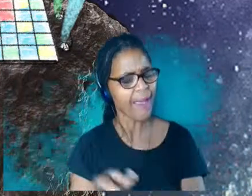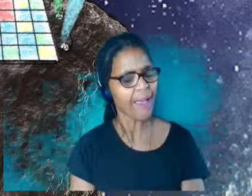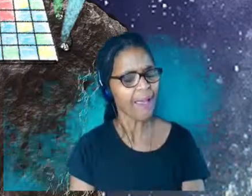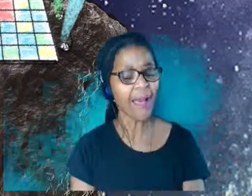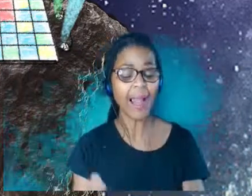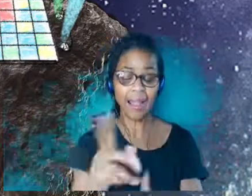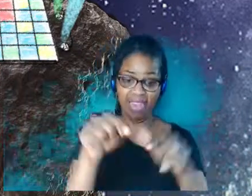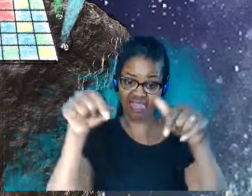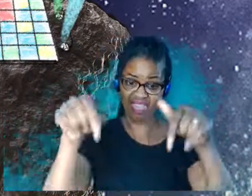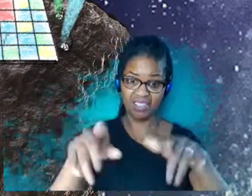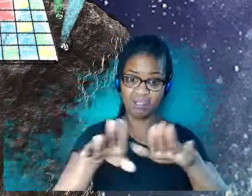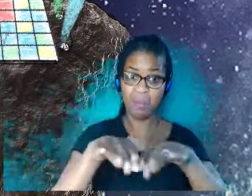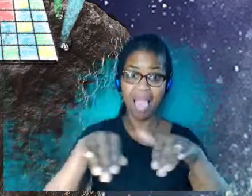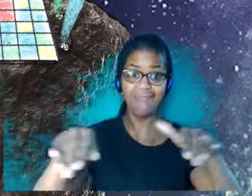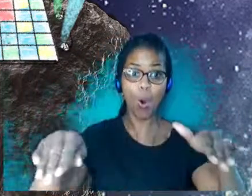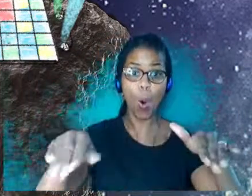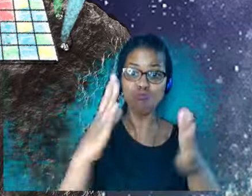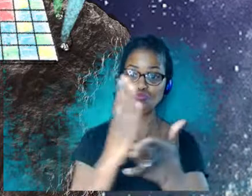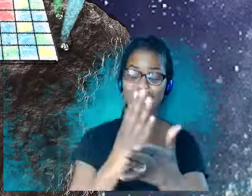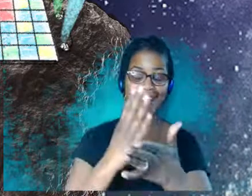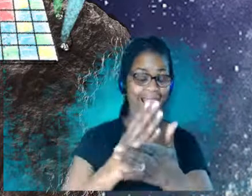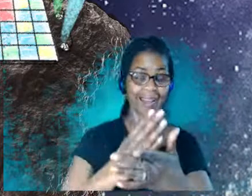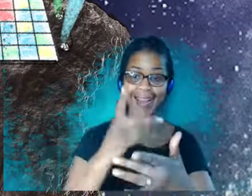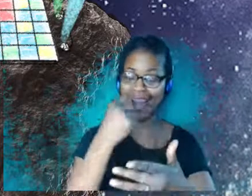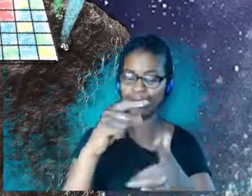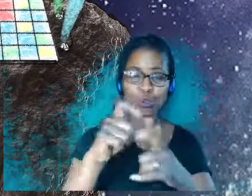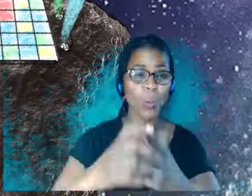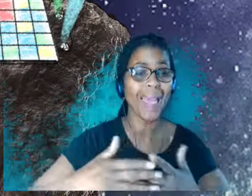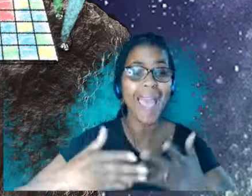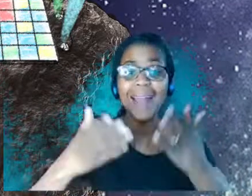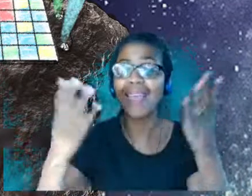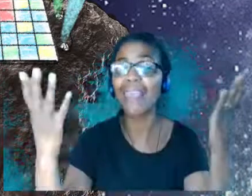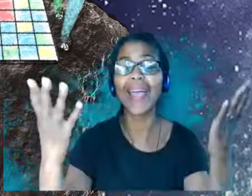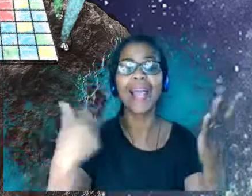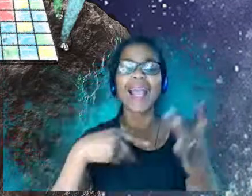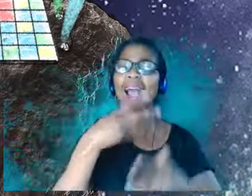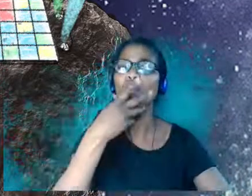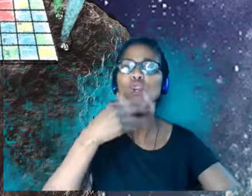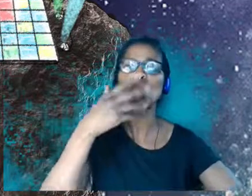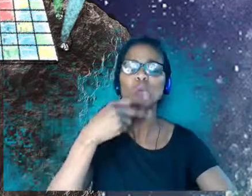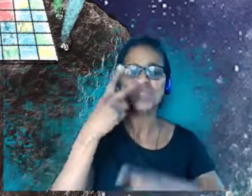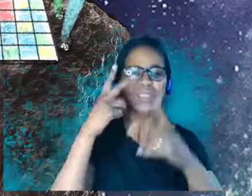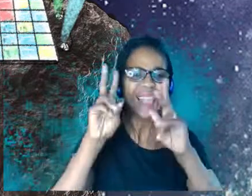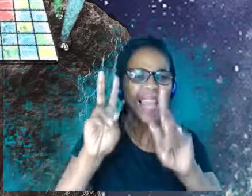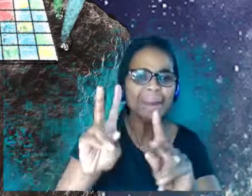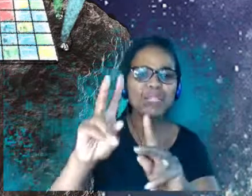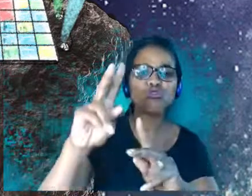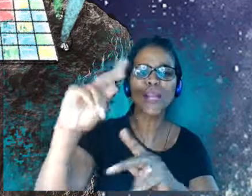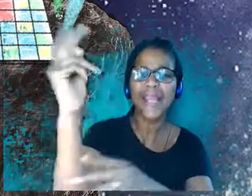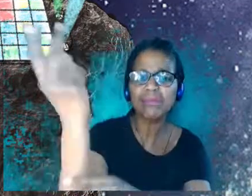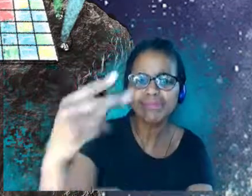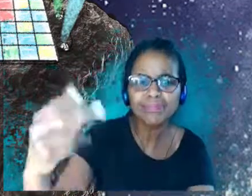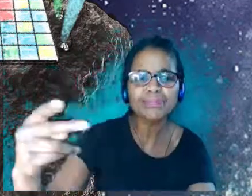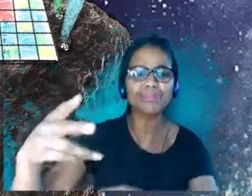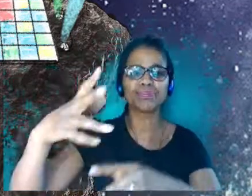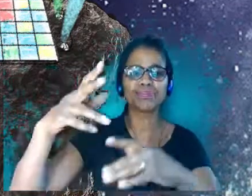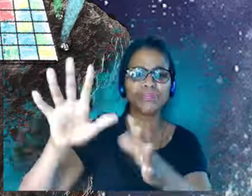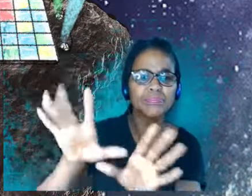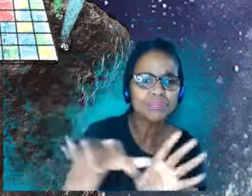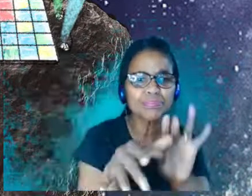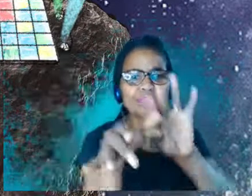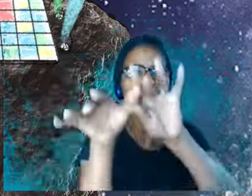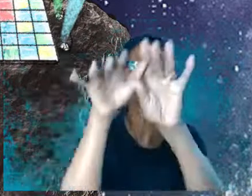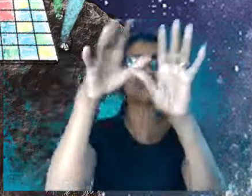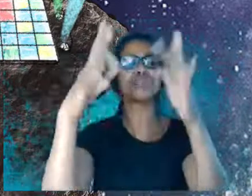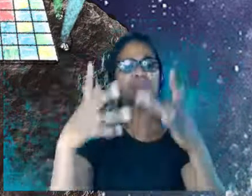basically a blank canvas. You could use imagery that's part of the platform or you can